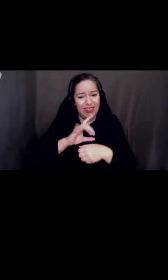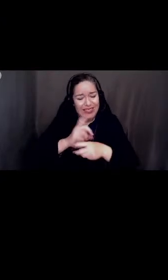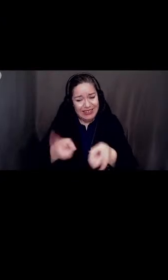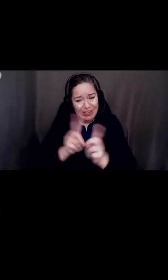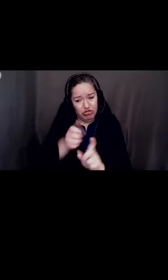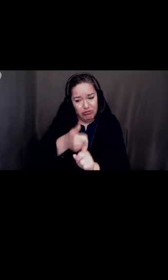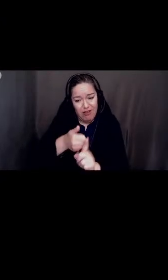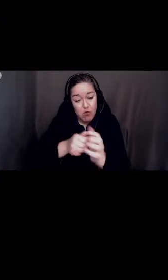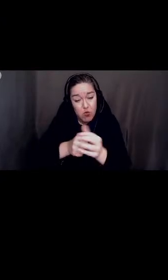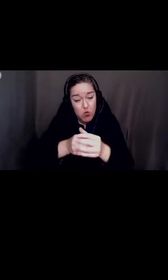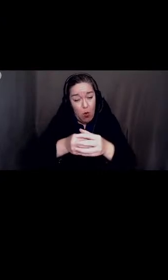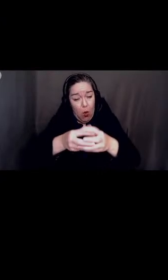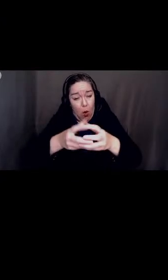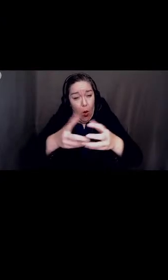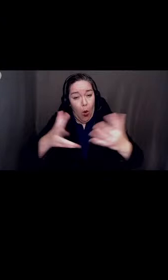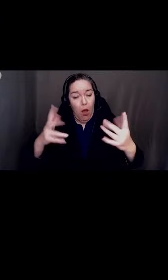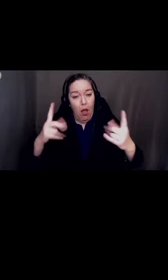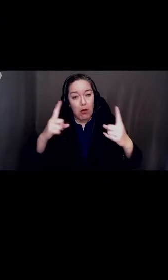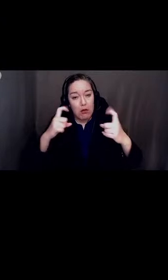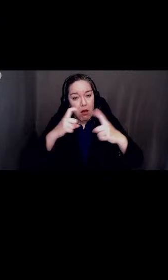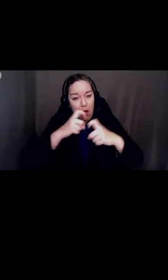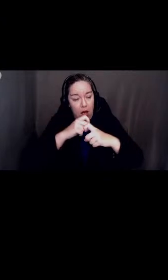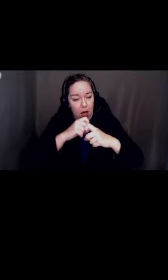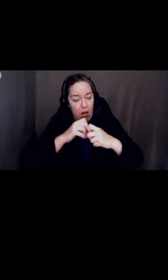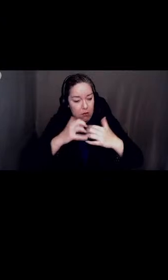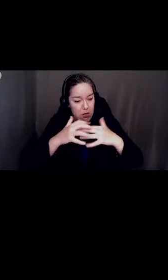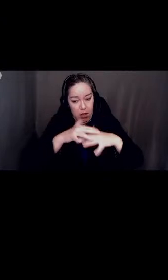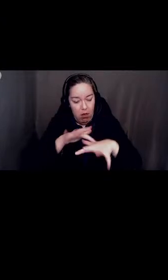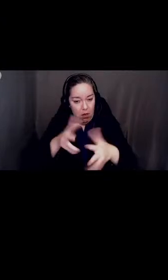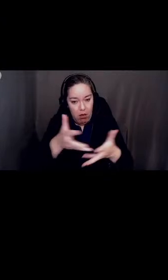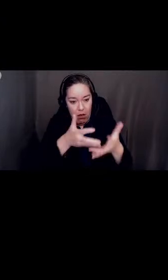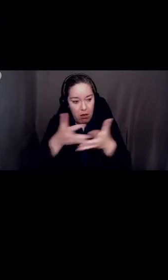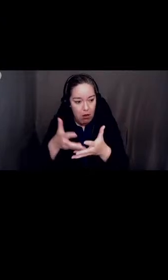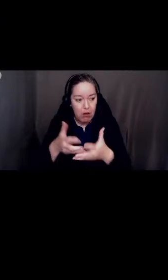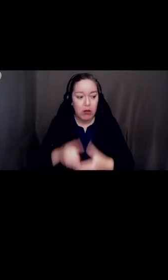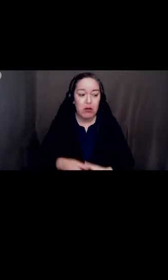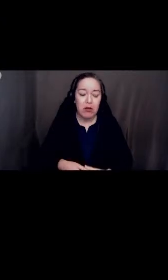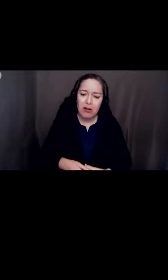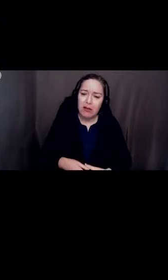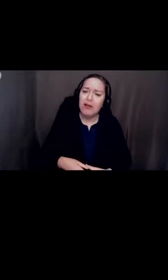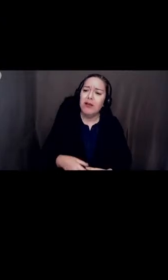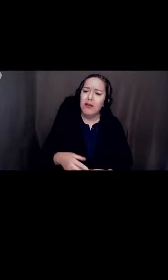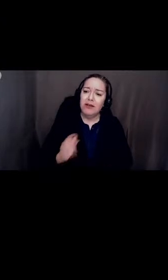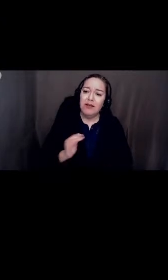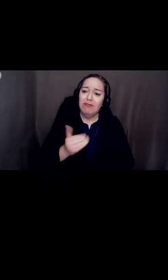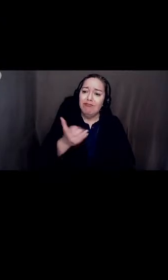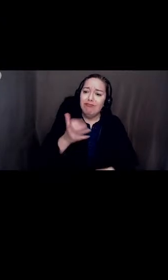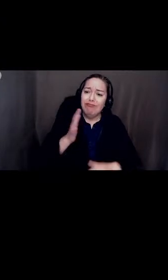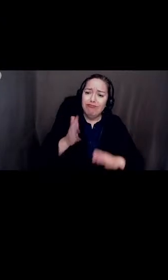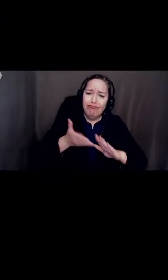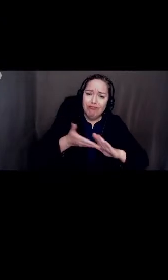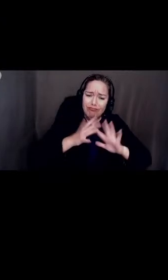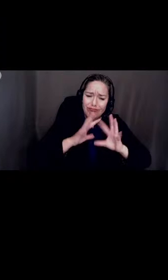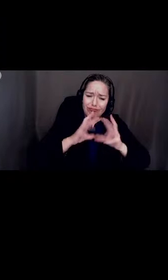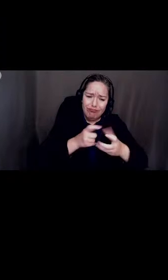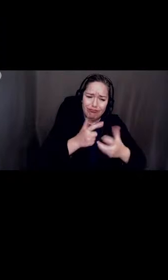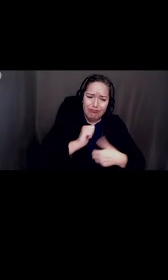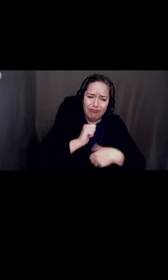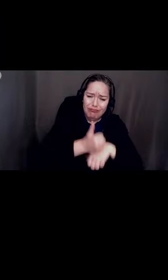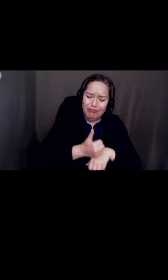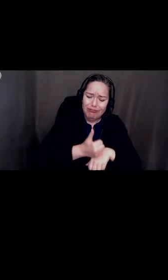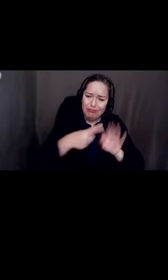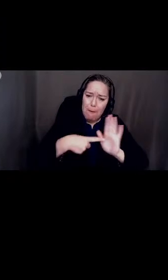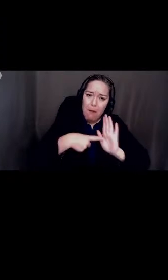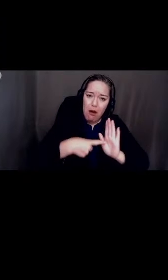in practice established models of equality as a way to demonstrate fairness to